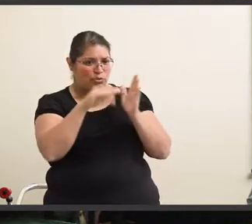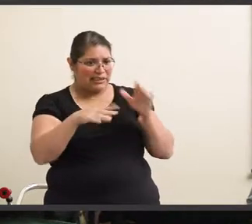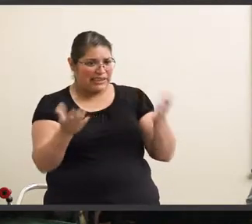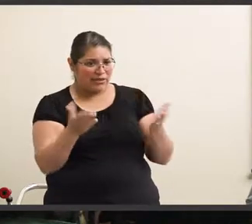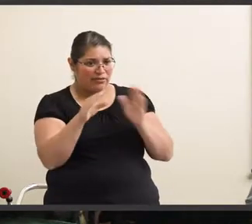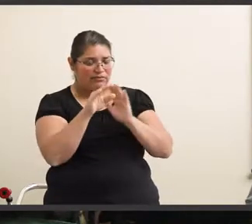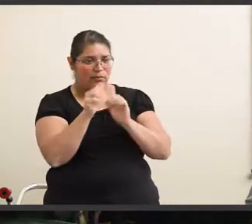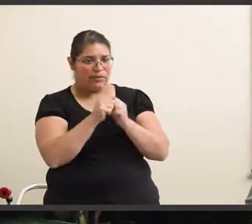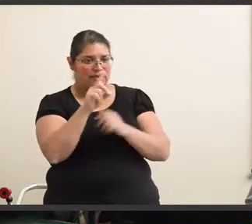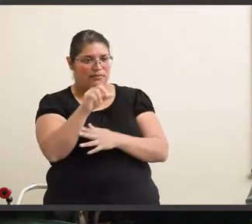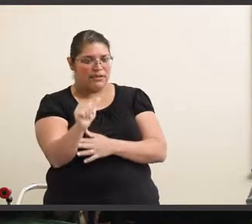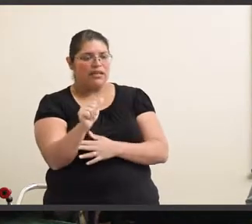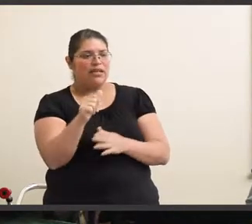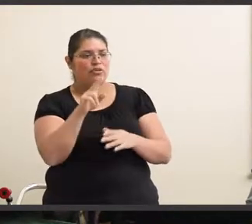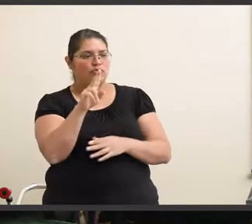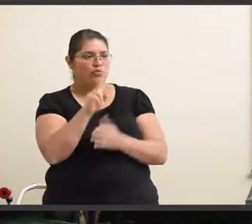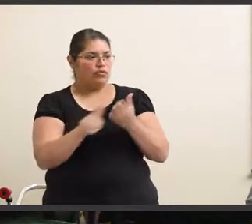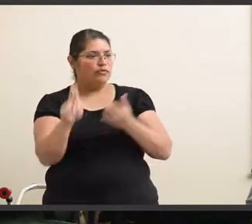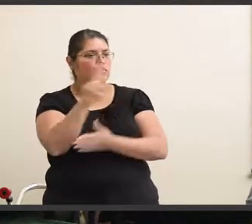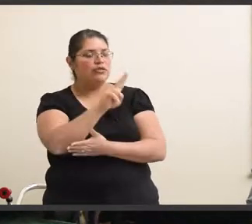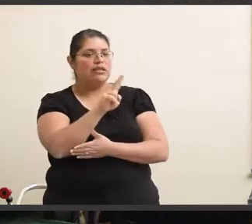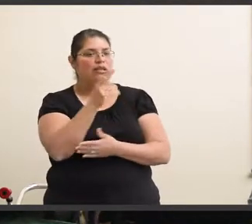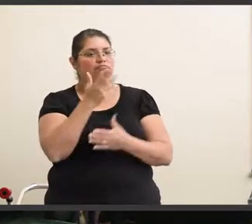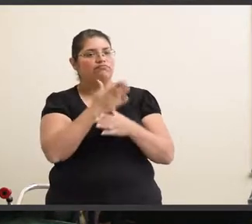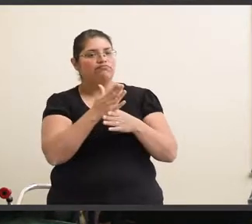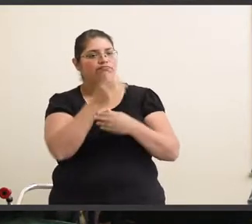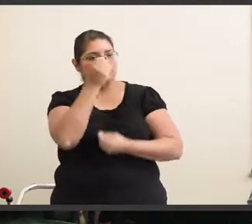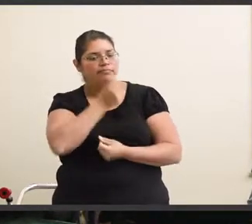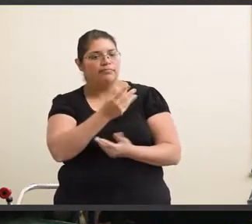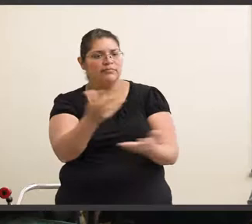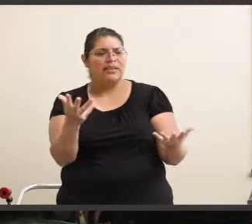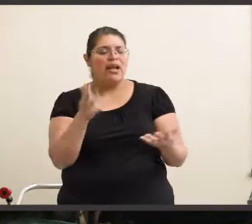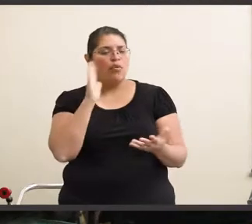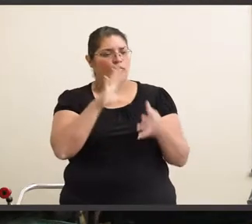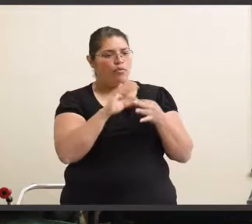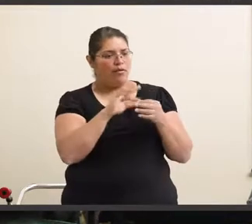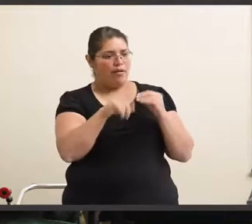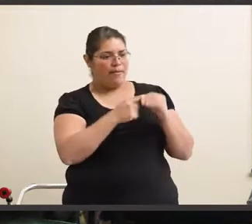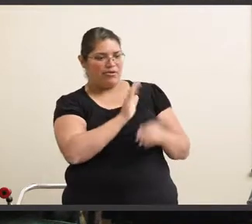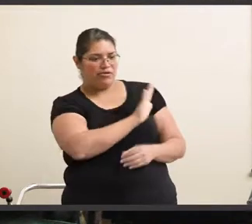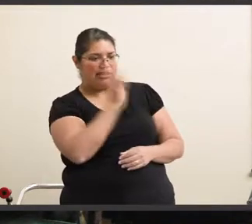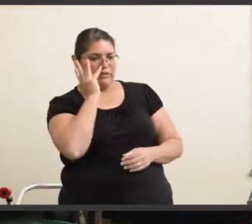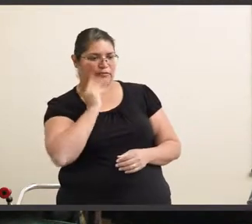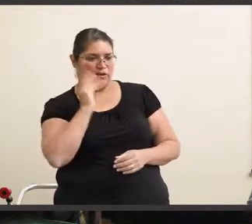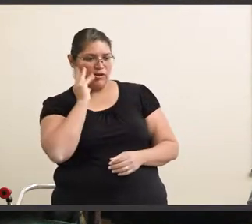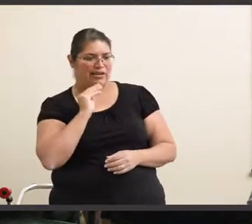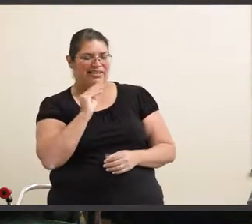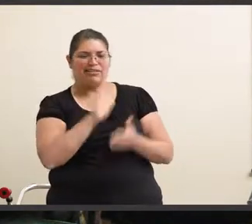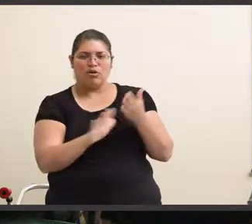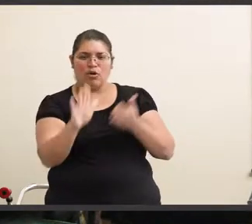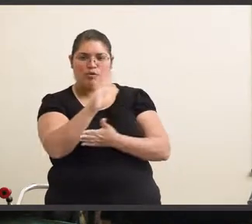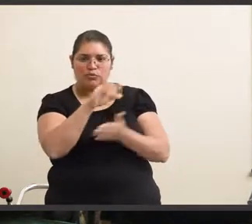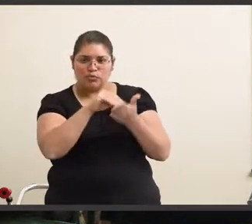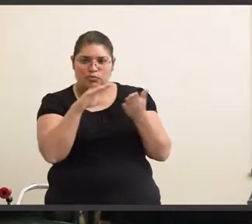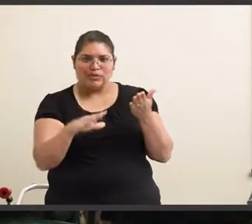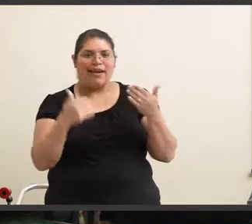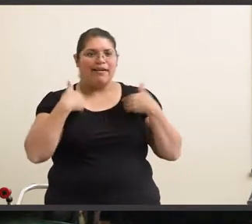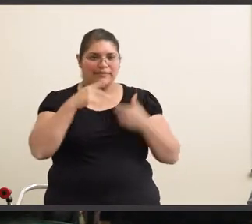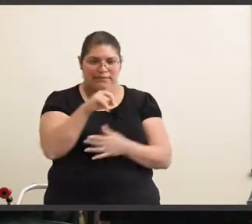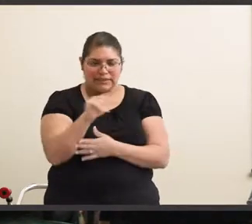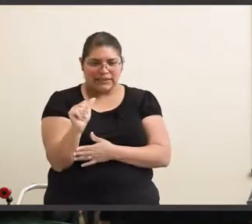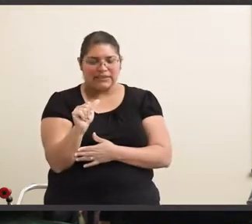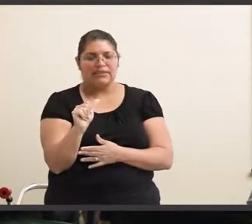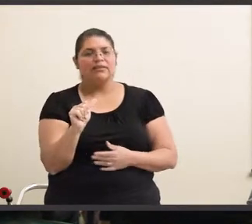joined us today to share. We're going to be talking about their experiences as a college student and a person with disabilities,